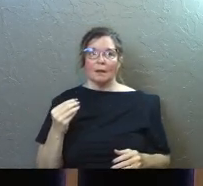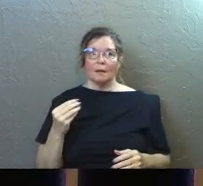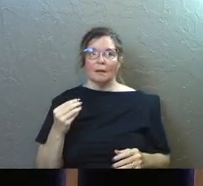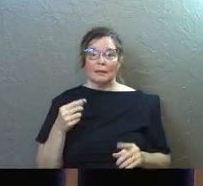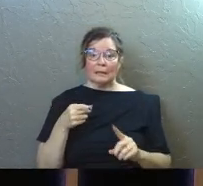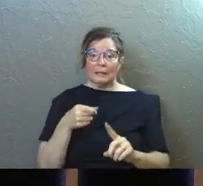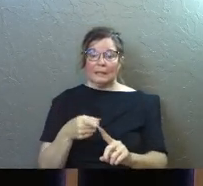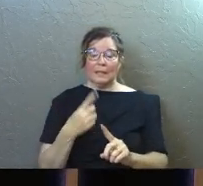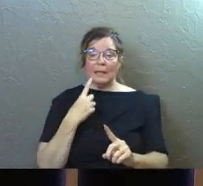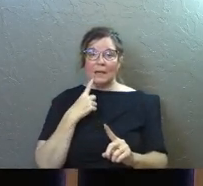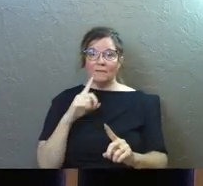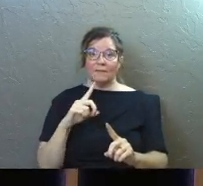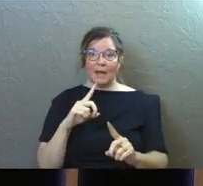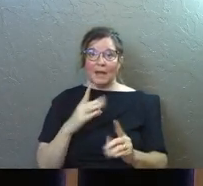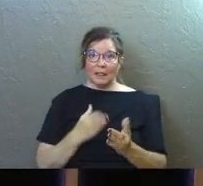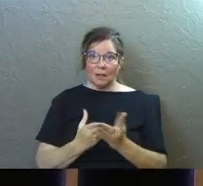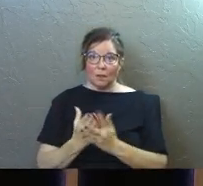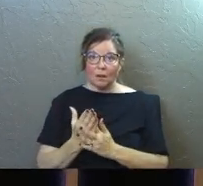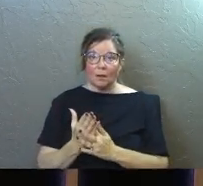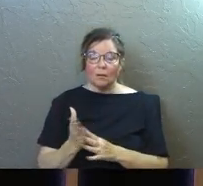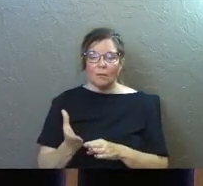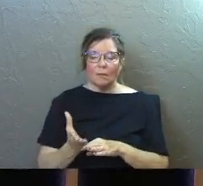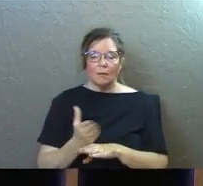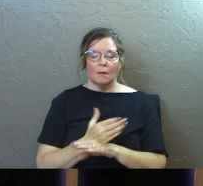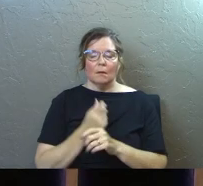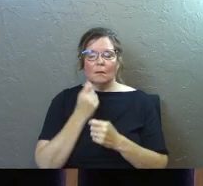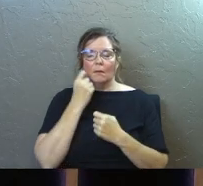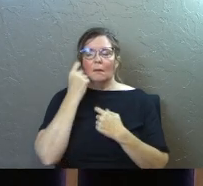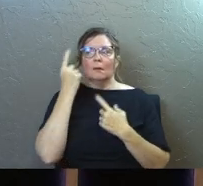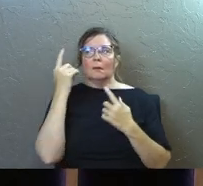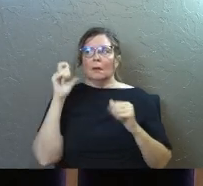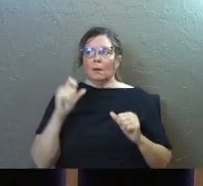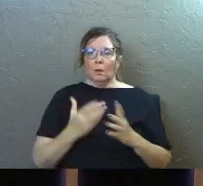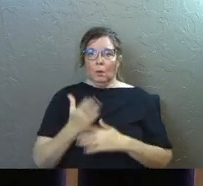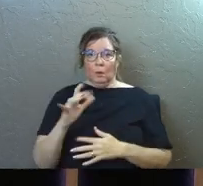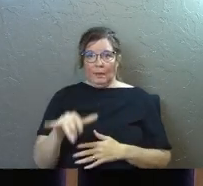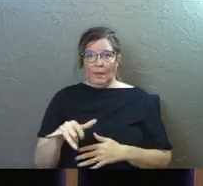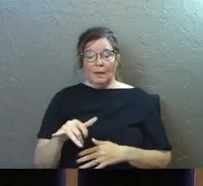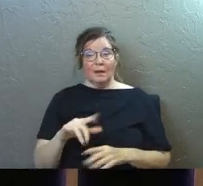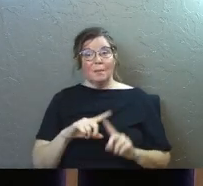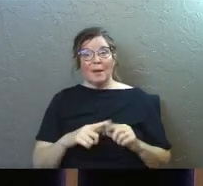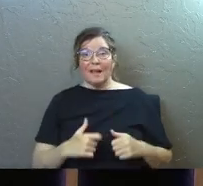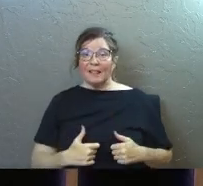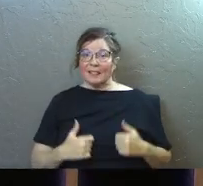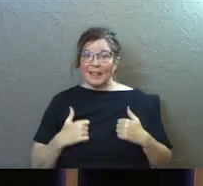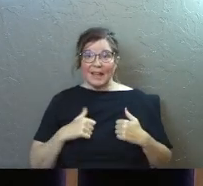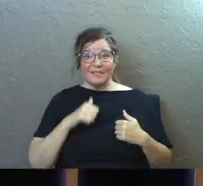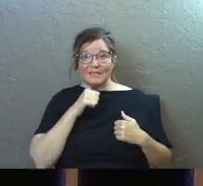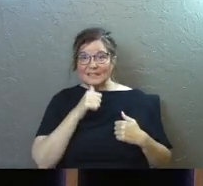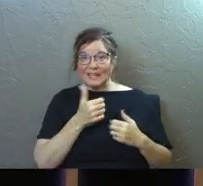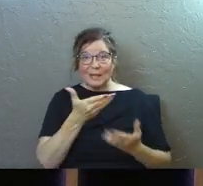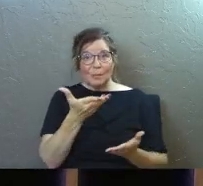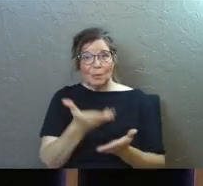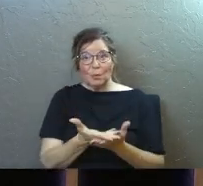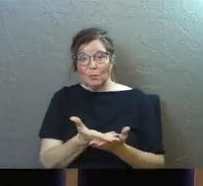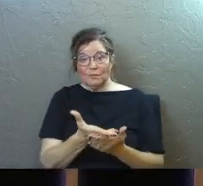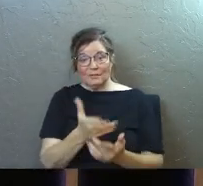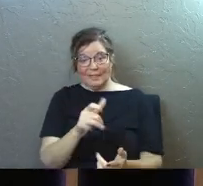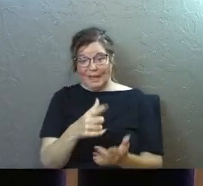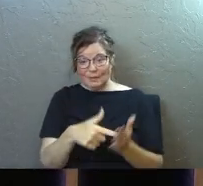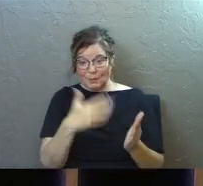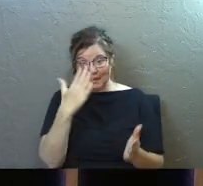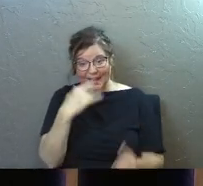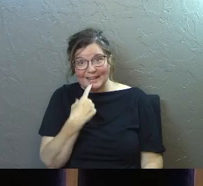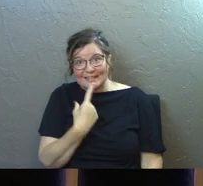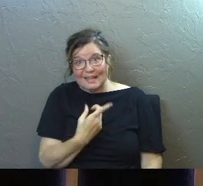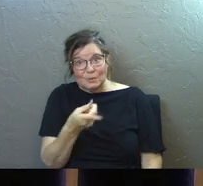And he finally grew through that and was able to get through that. But guys, life just did not prove out that that's